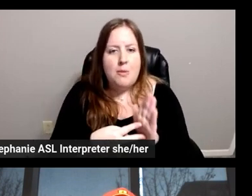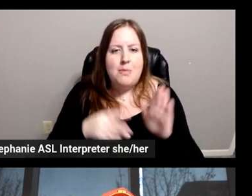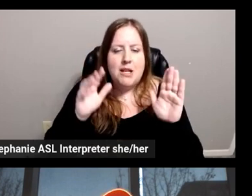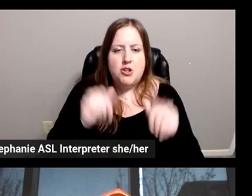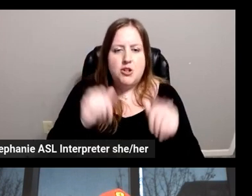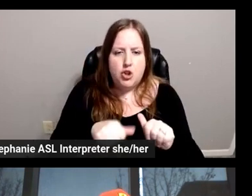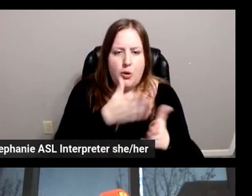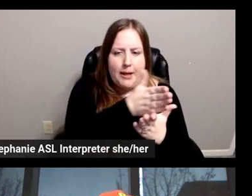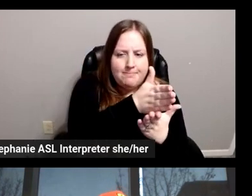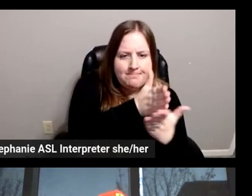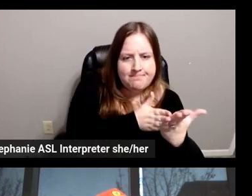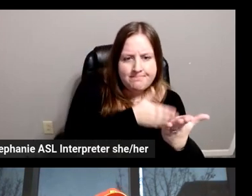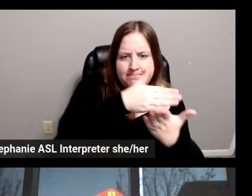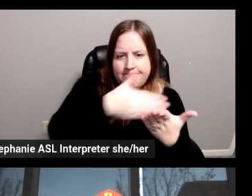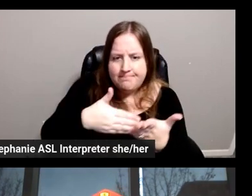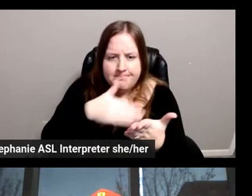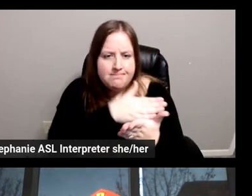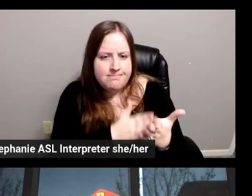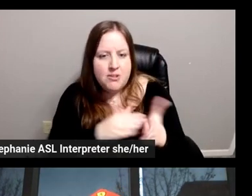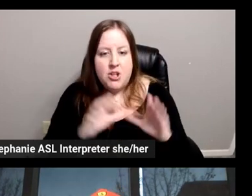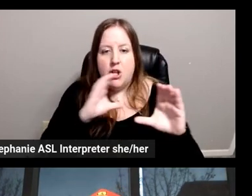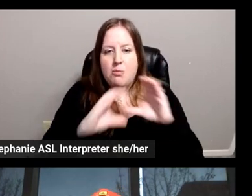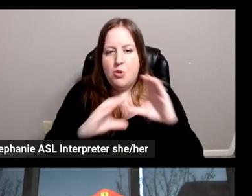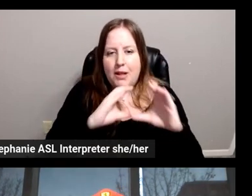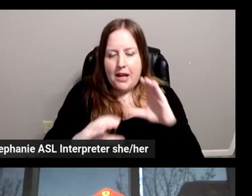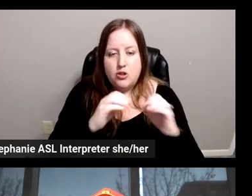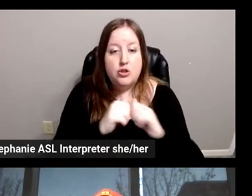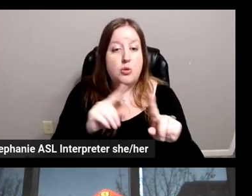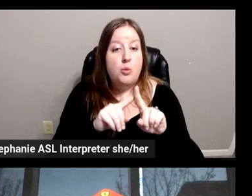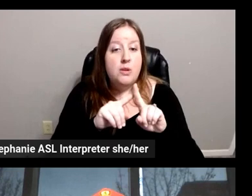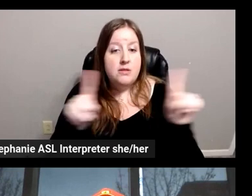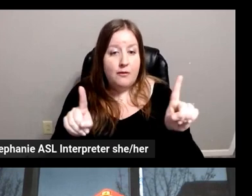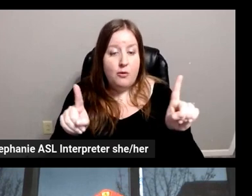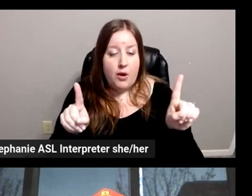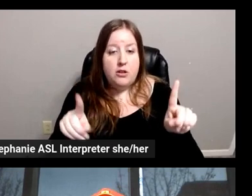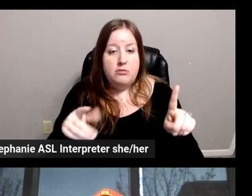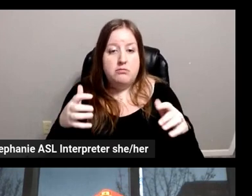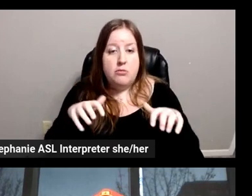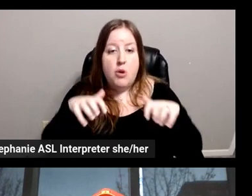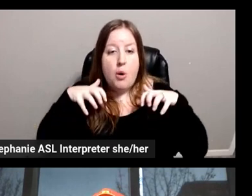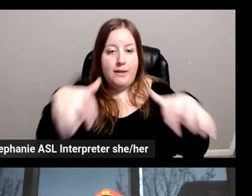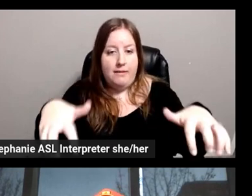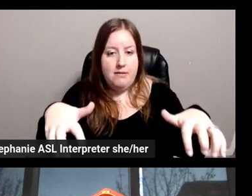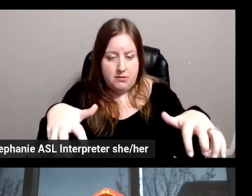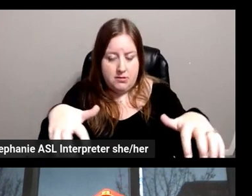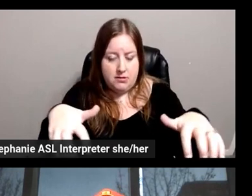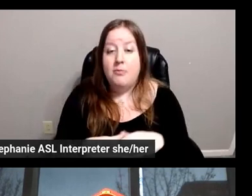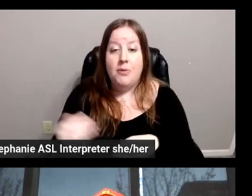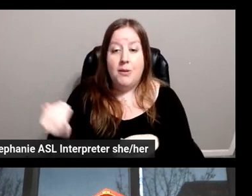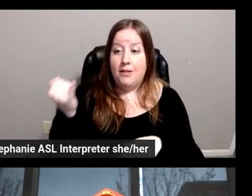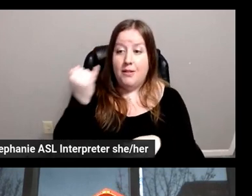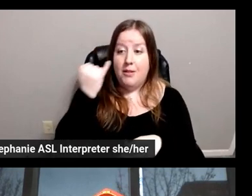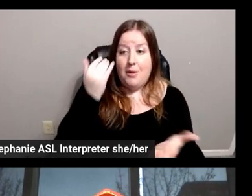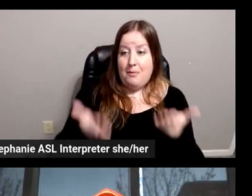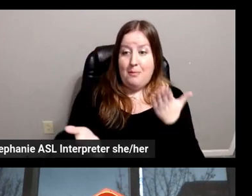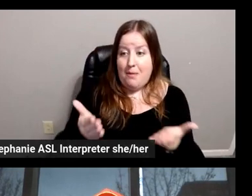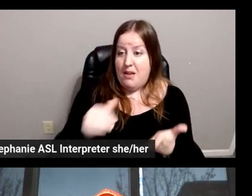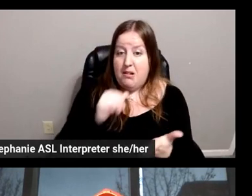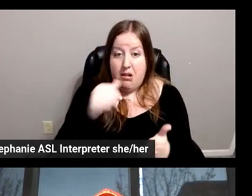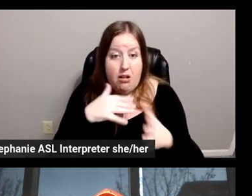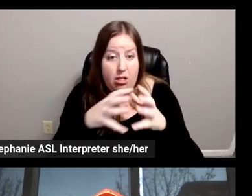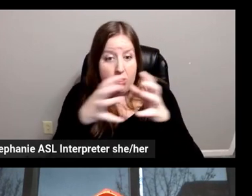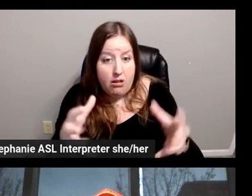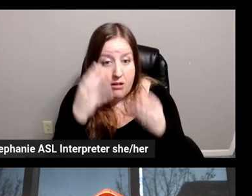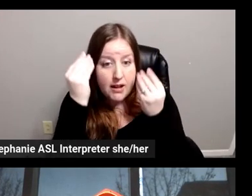your communications between these different audiences. And so, even if we don't have a lot of information